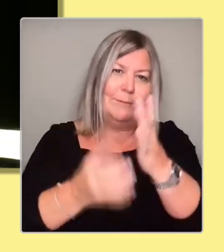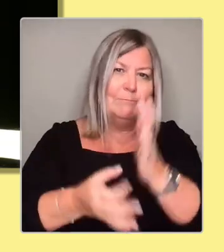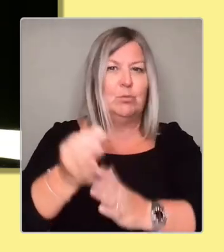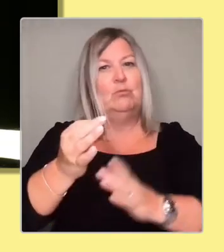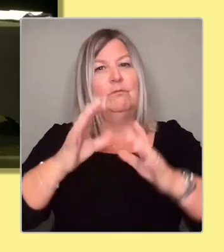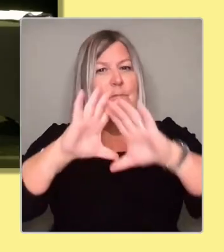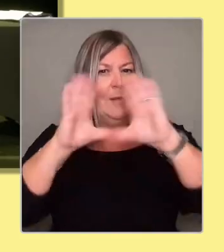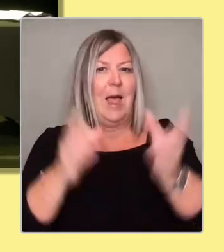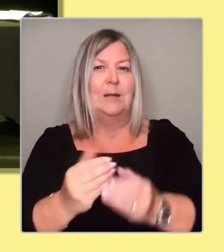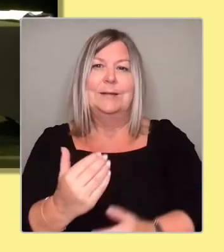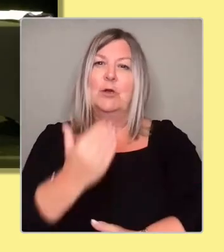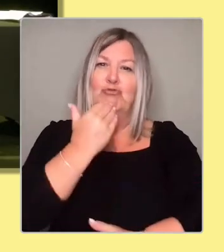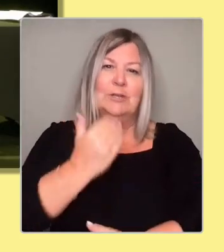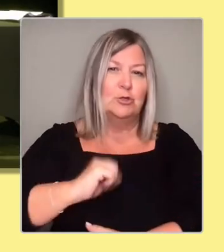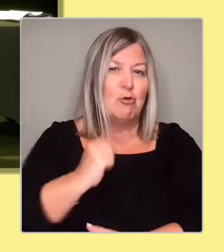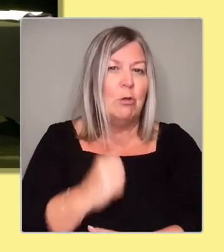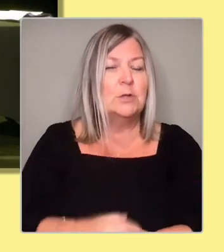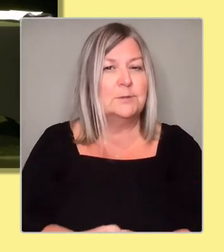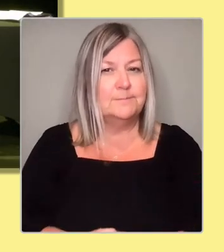Thanks very much, Kate.